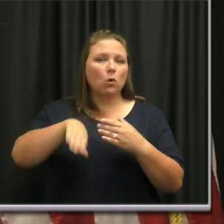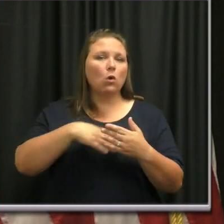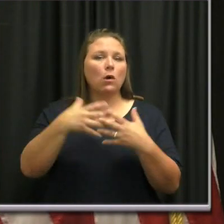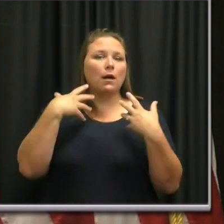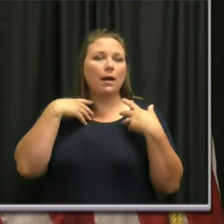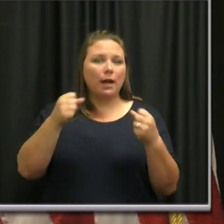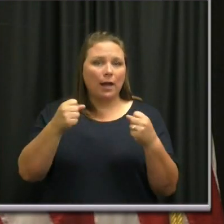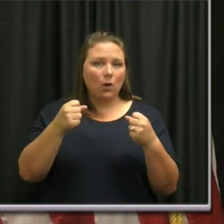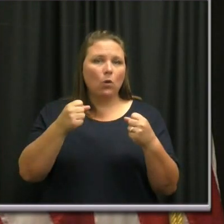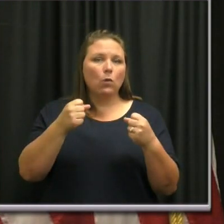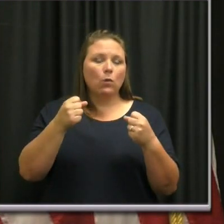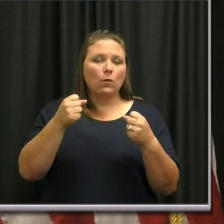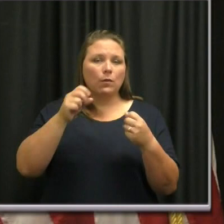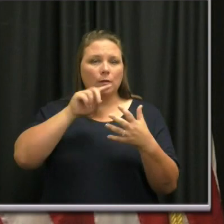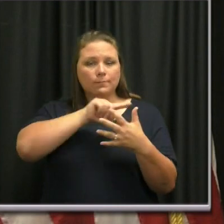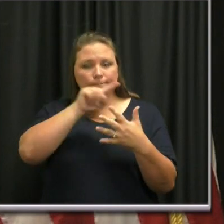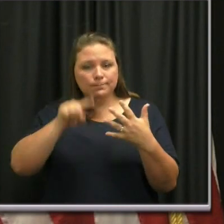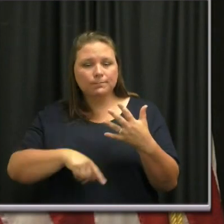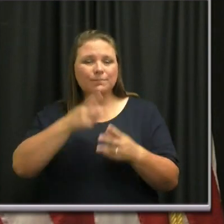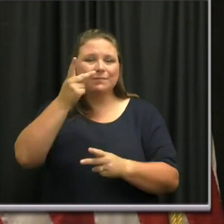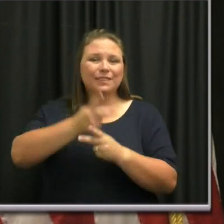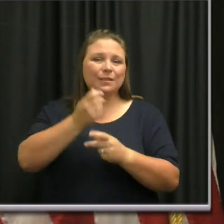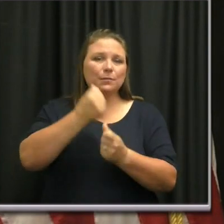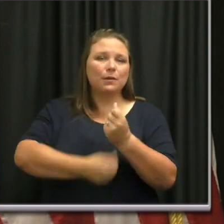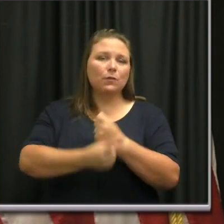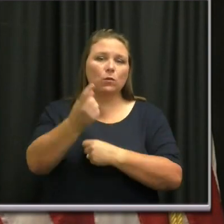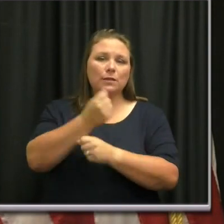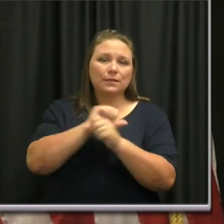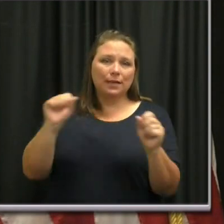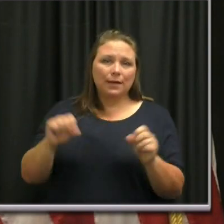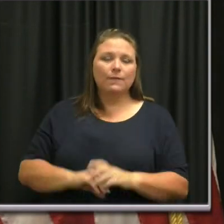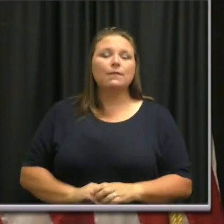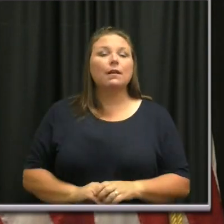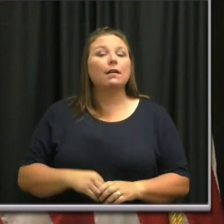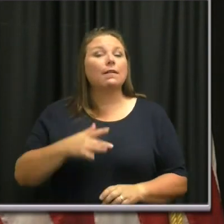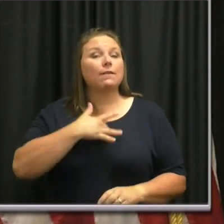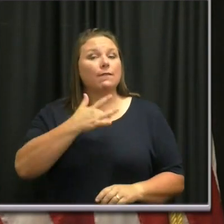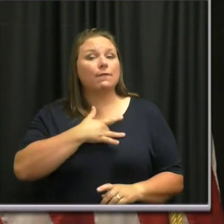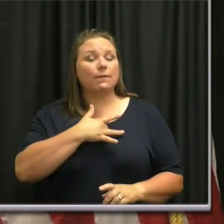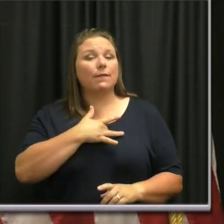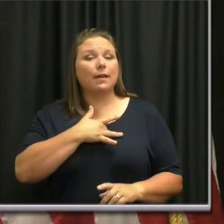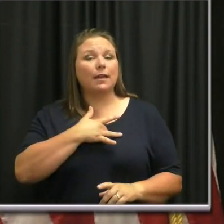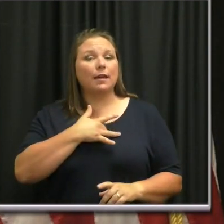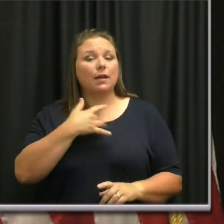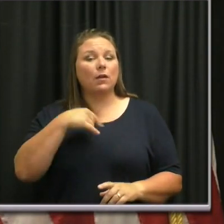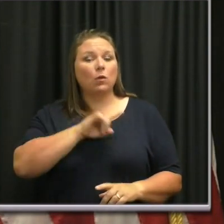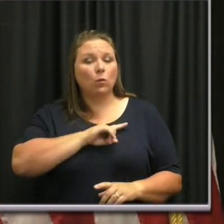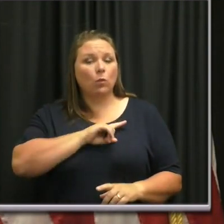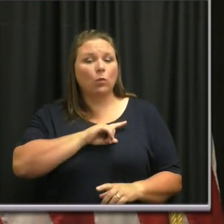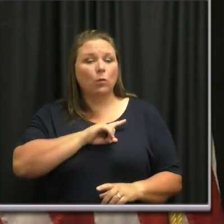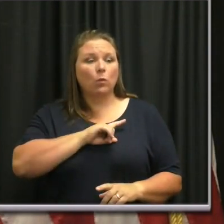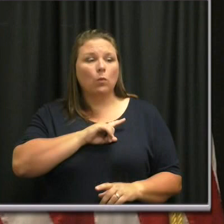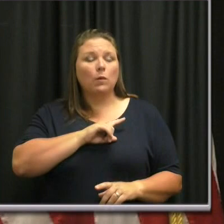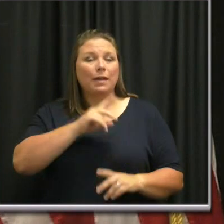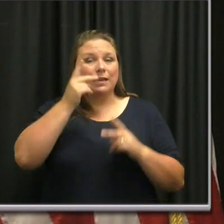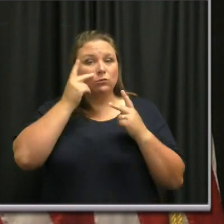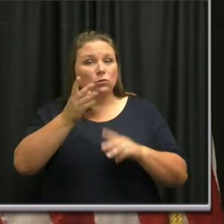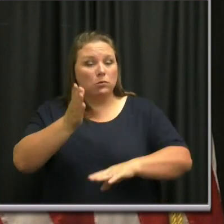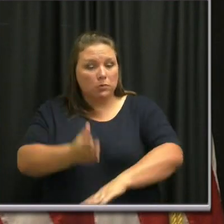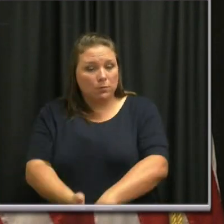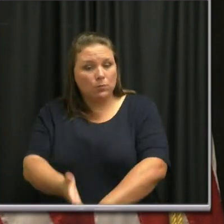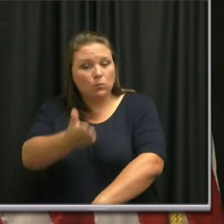practices in order to keep people safe. I do think the conclusion is that there isn't a material improvement.